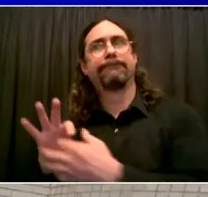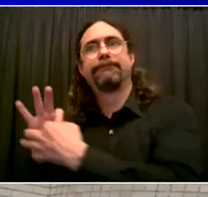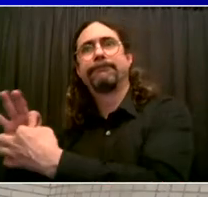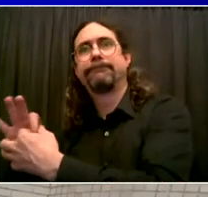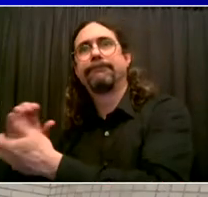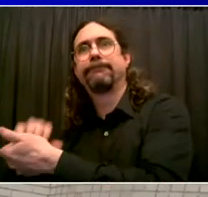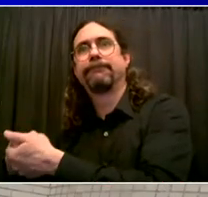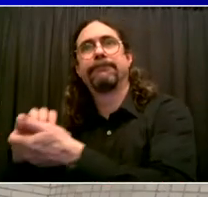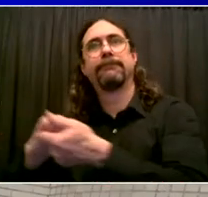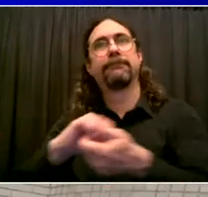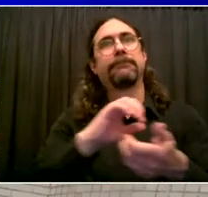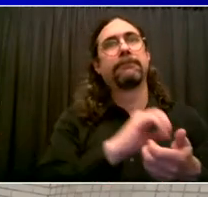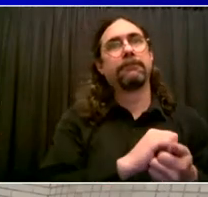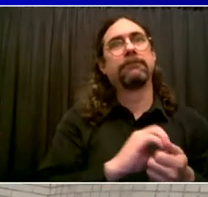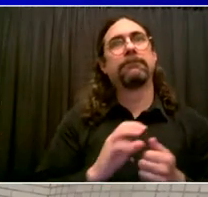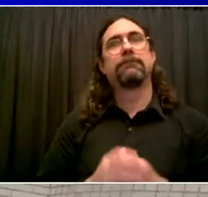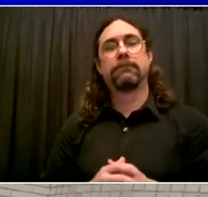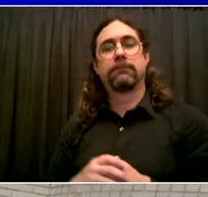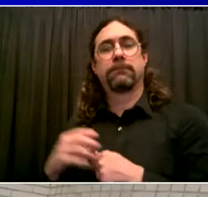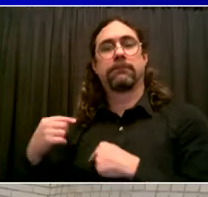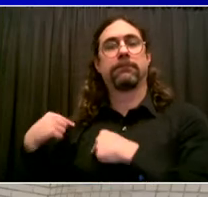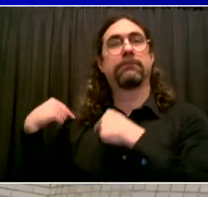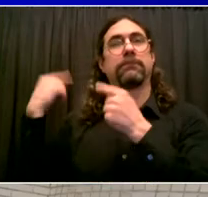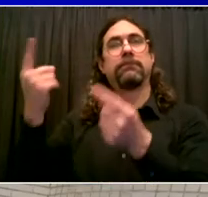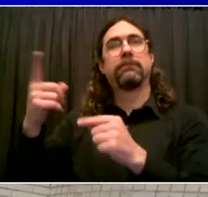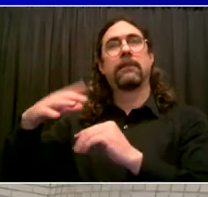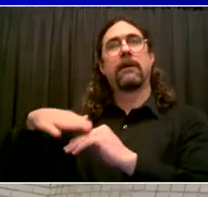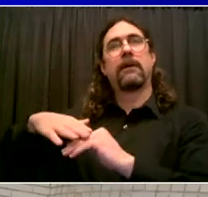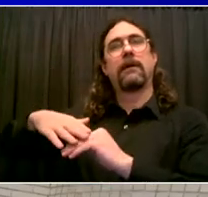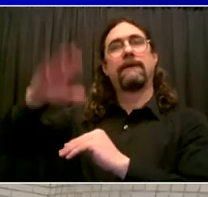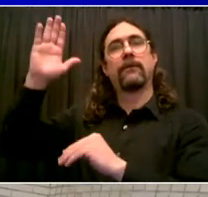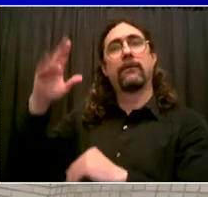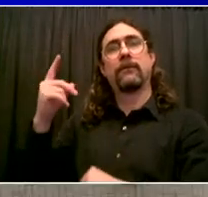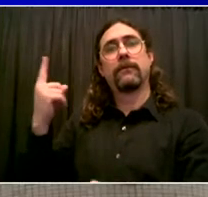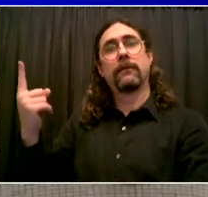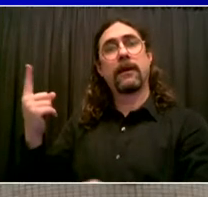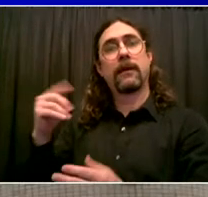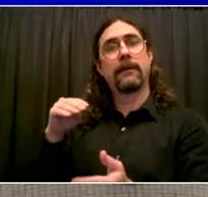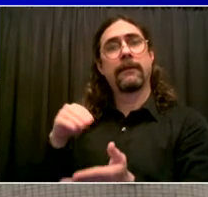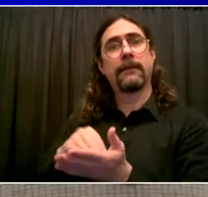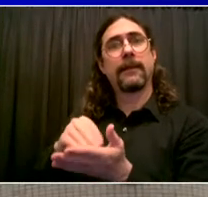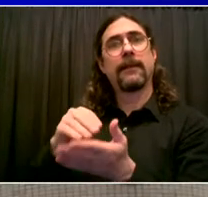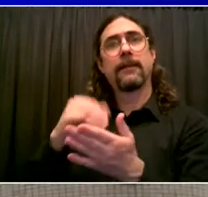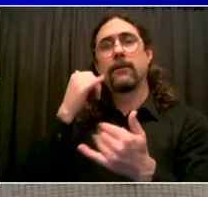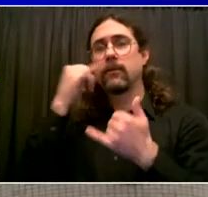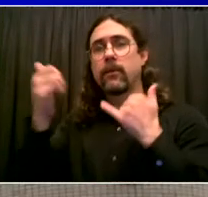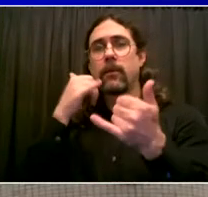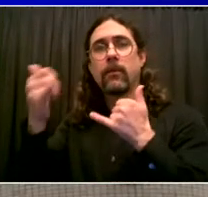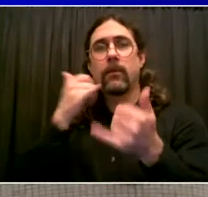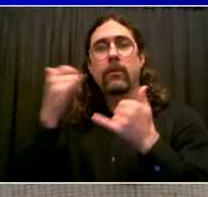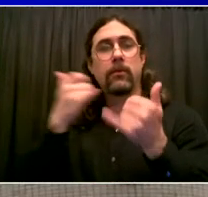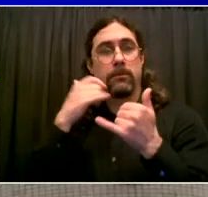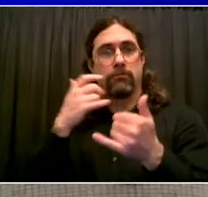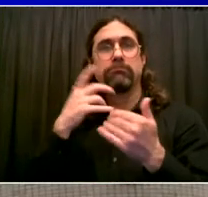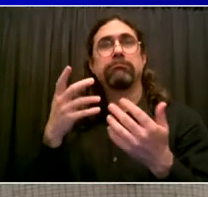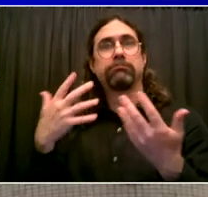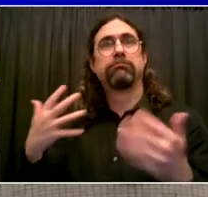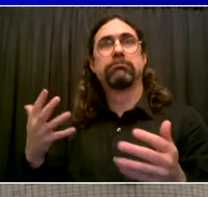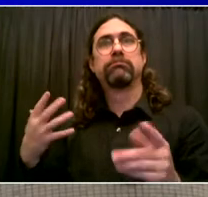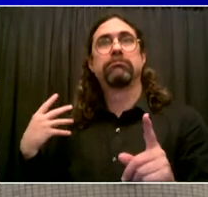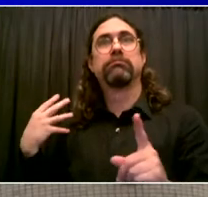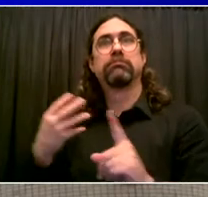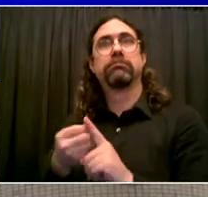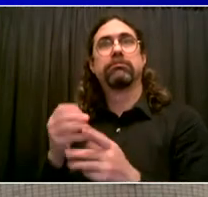including 200,000 tele-mental health visits. That number is both